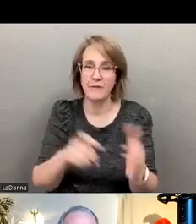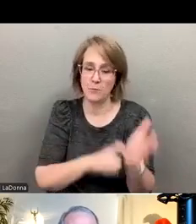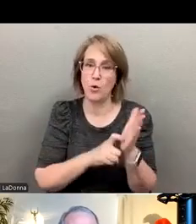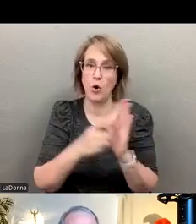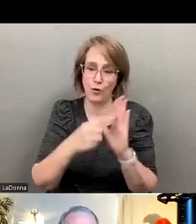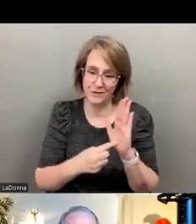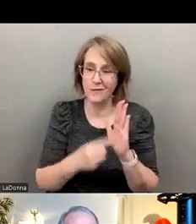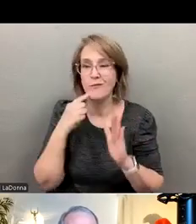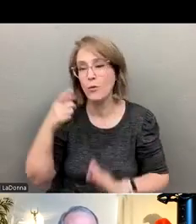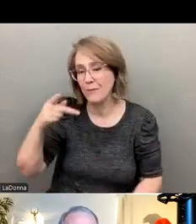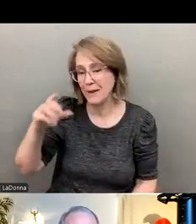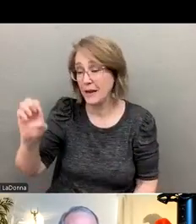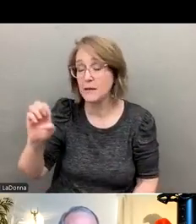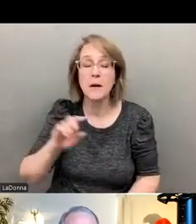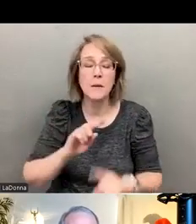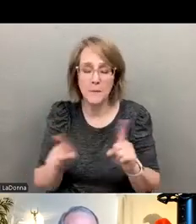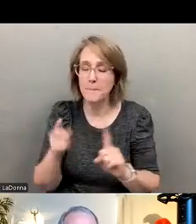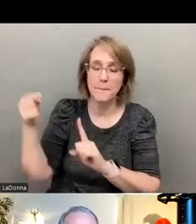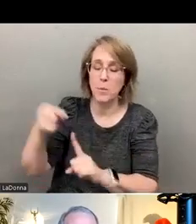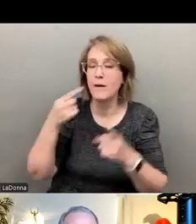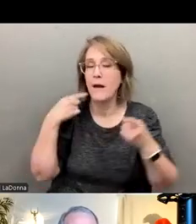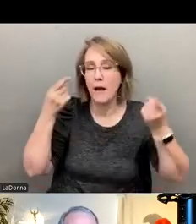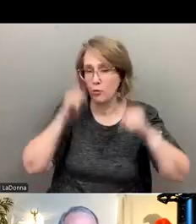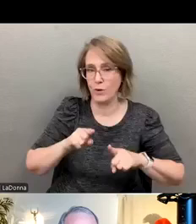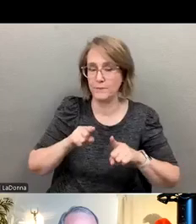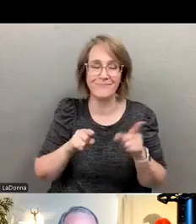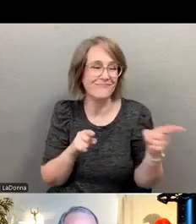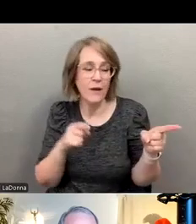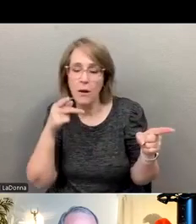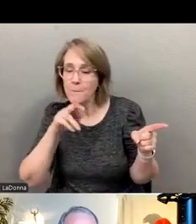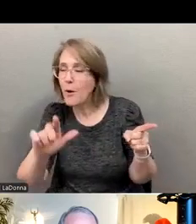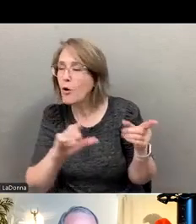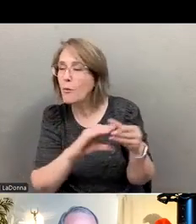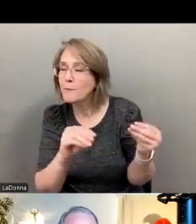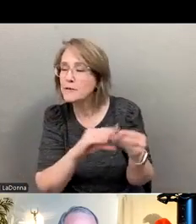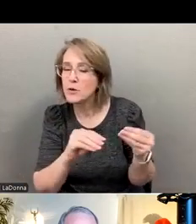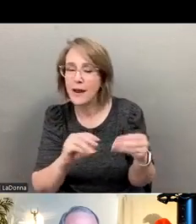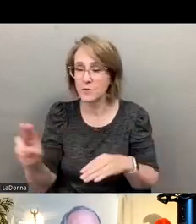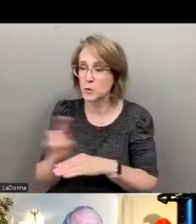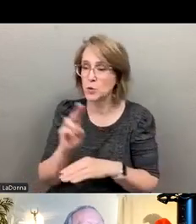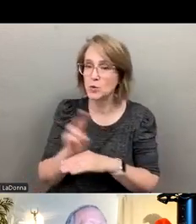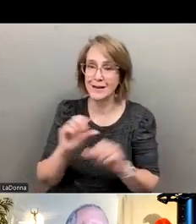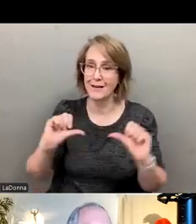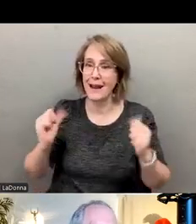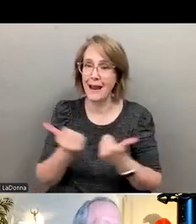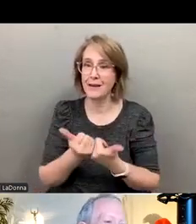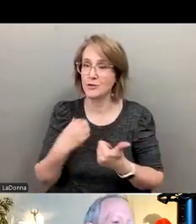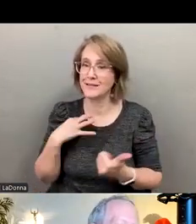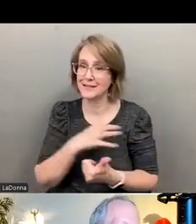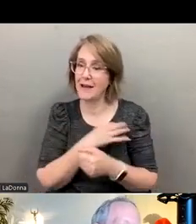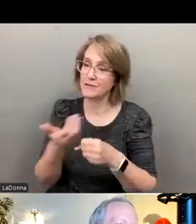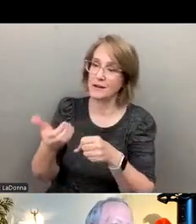um, I agree as well as I know Paul talks about, um, sometimes having to use agency staff to cover shifts.